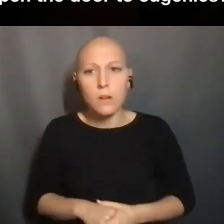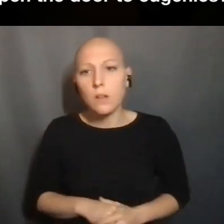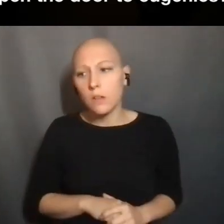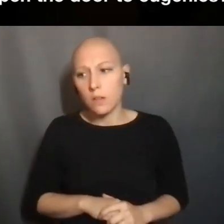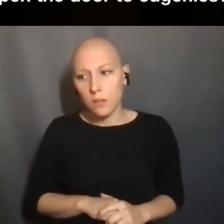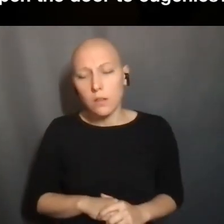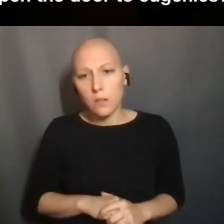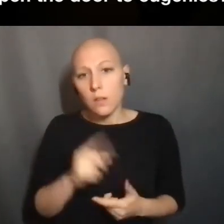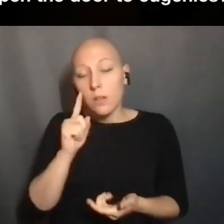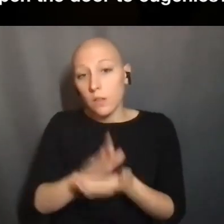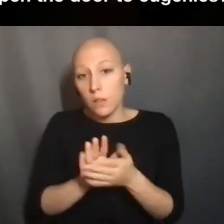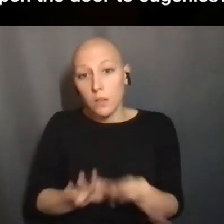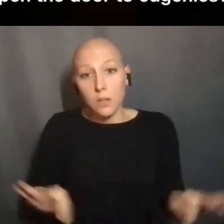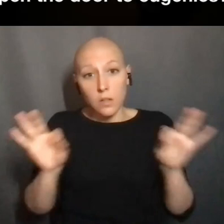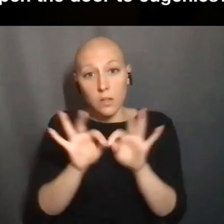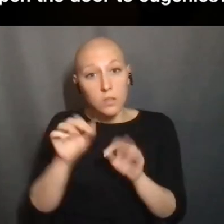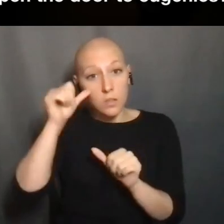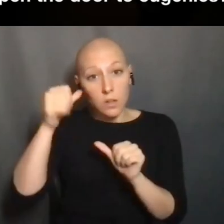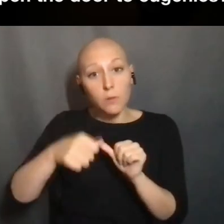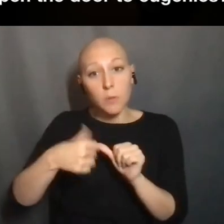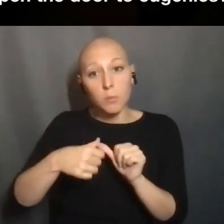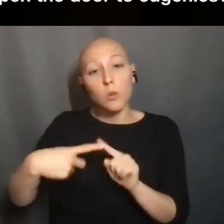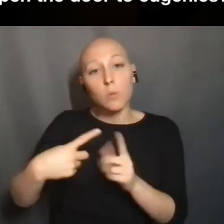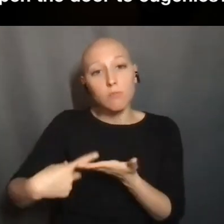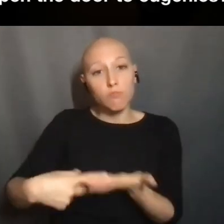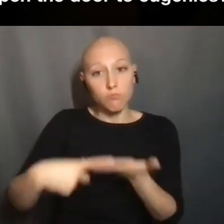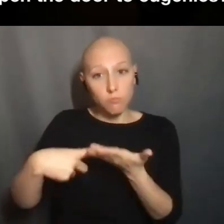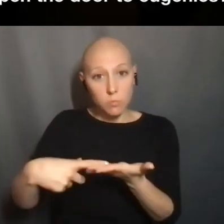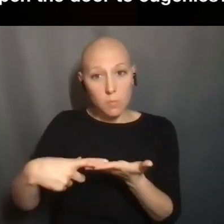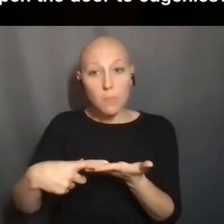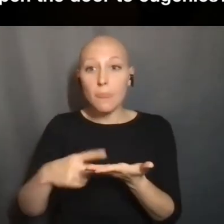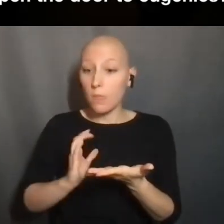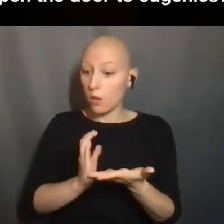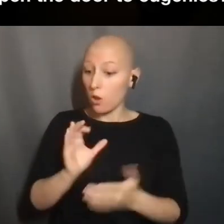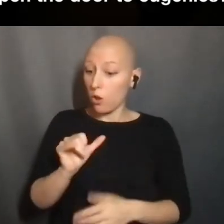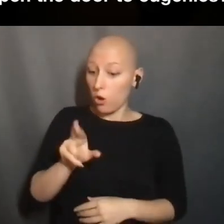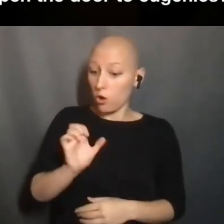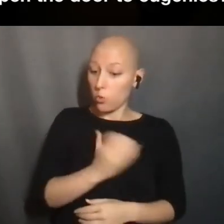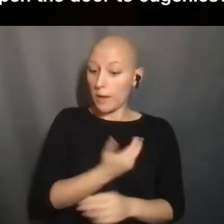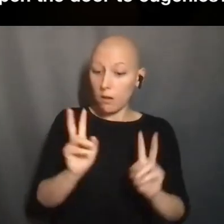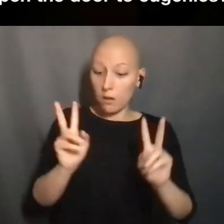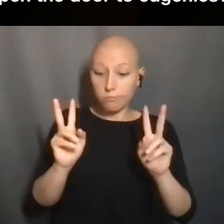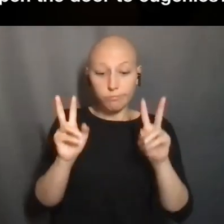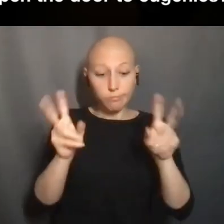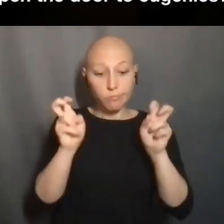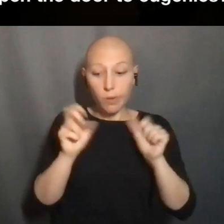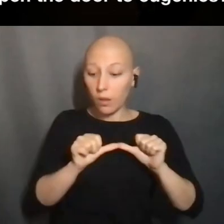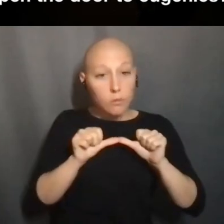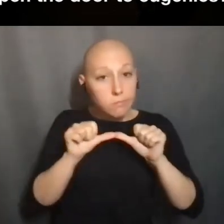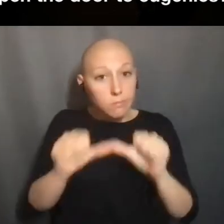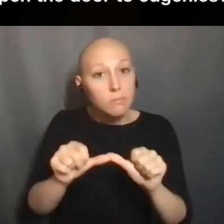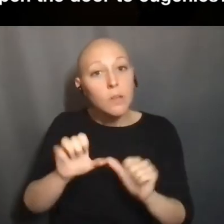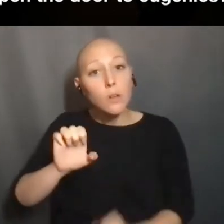AND TO THINK ABOUT THAT WHEN WE TALK ABOUT WHETHER OR NOT WE'RE, QUOTE, KEEPING THE DOOR OPEN TO EUGENICS